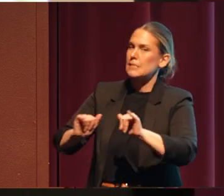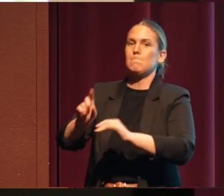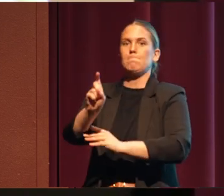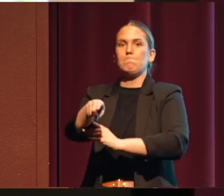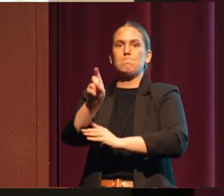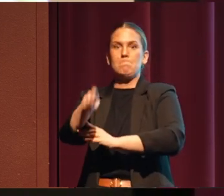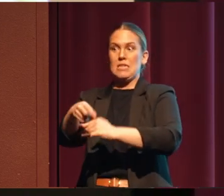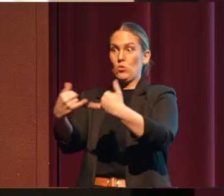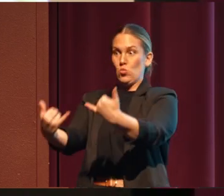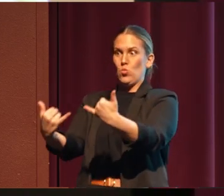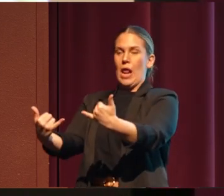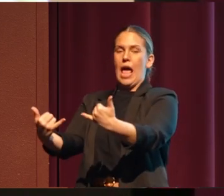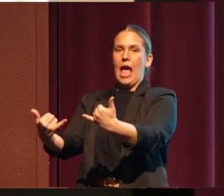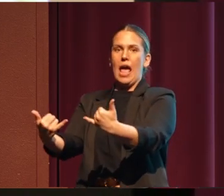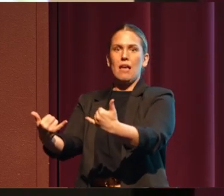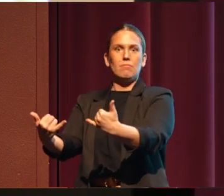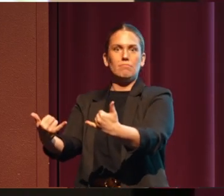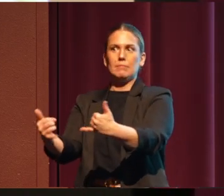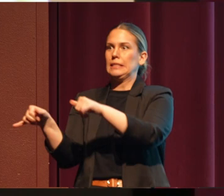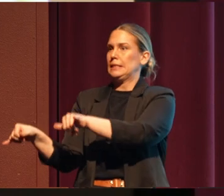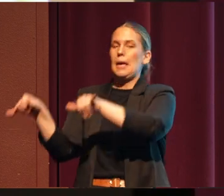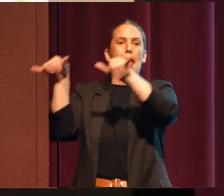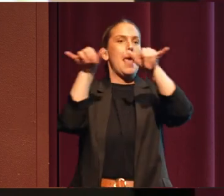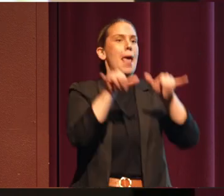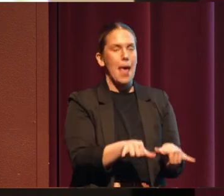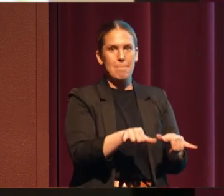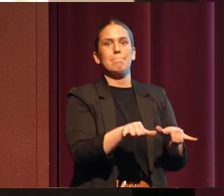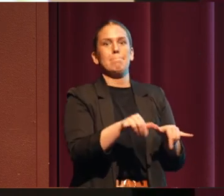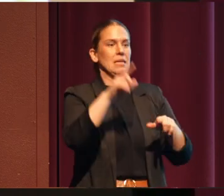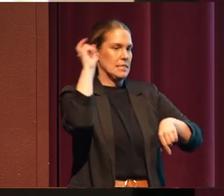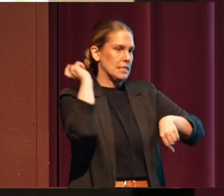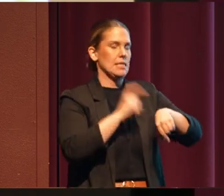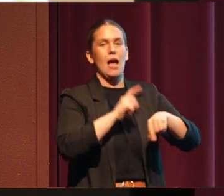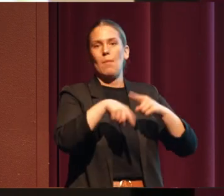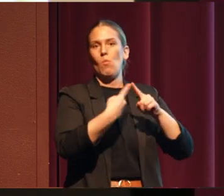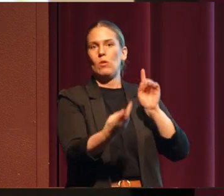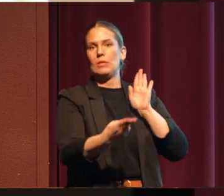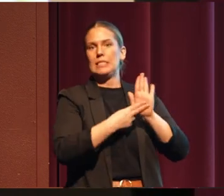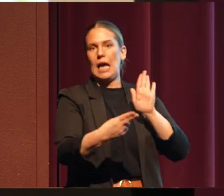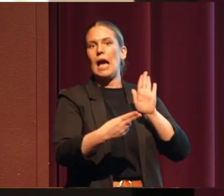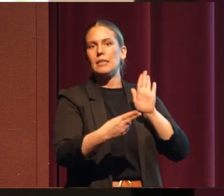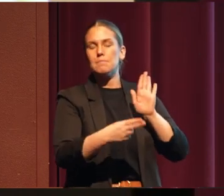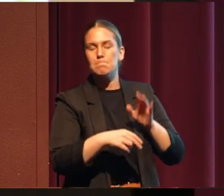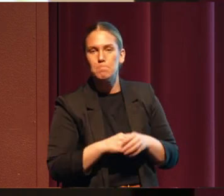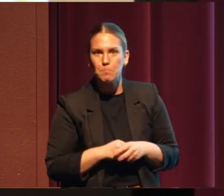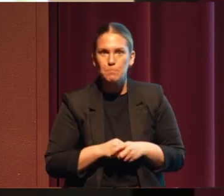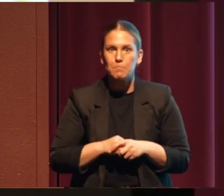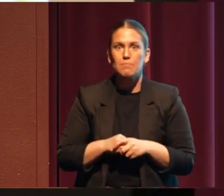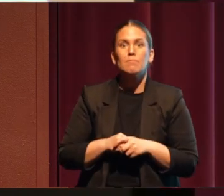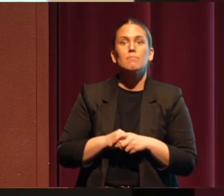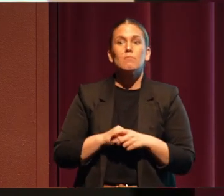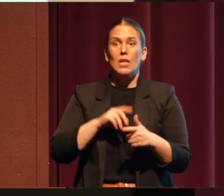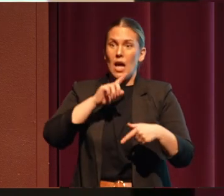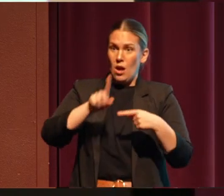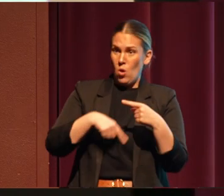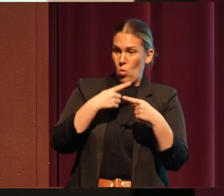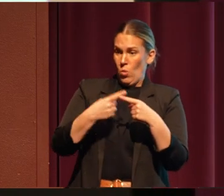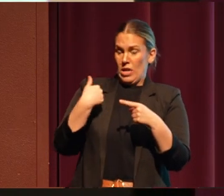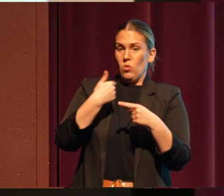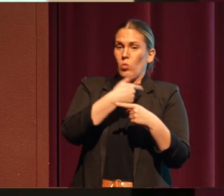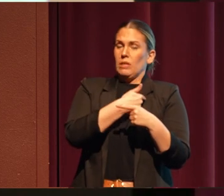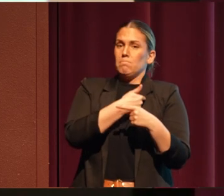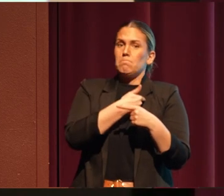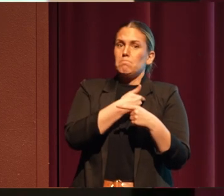as it was at the time that we signed the treaty. Excuse me. And when we retained that